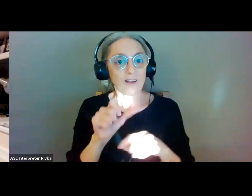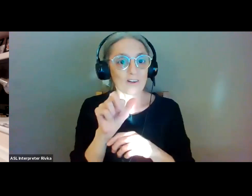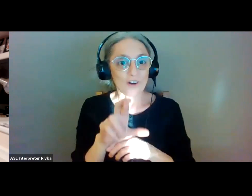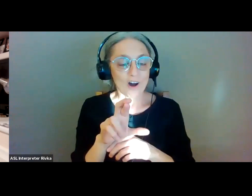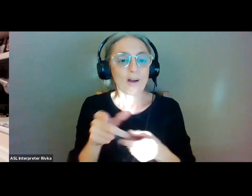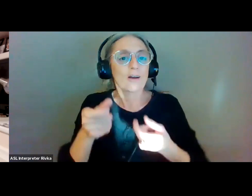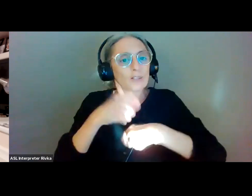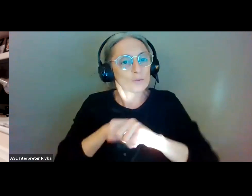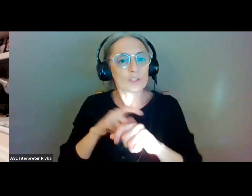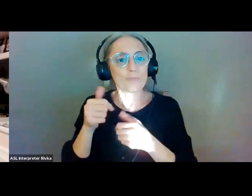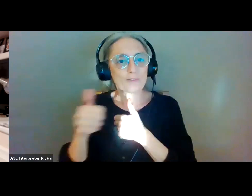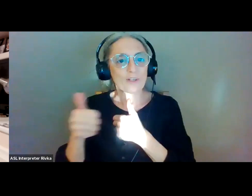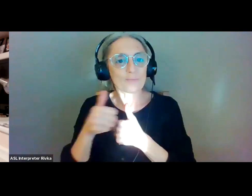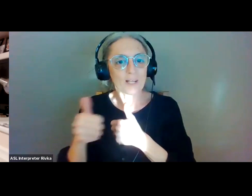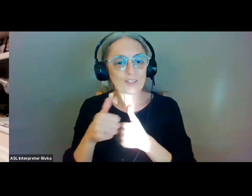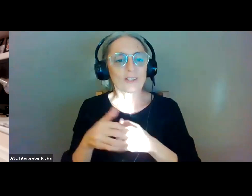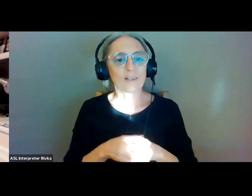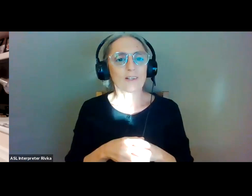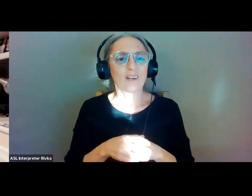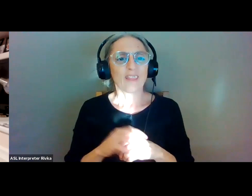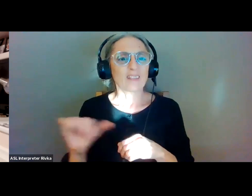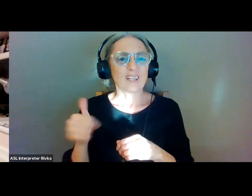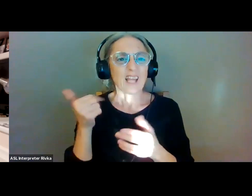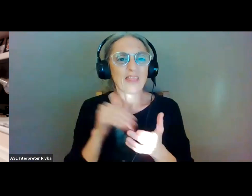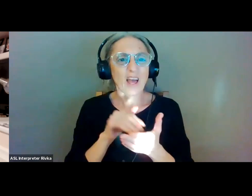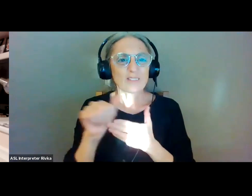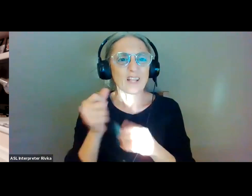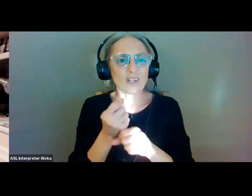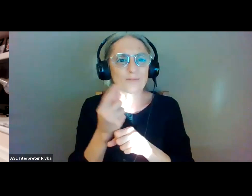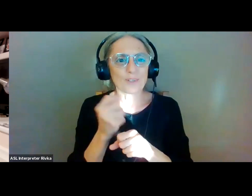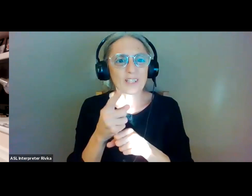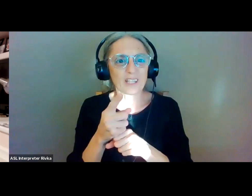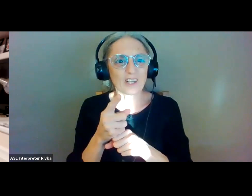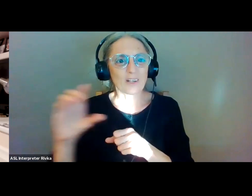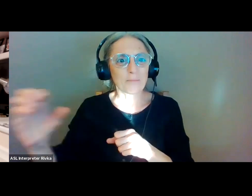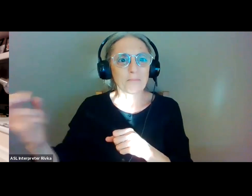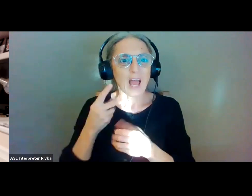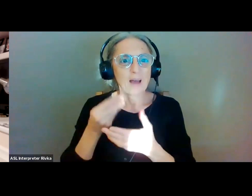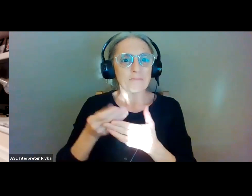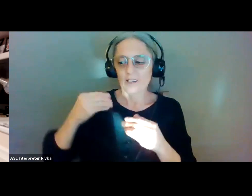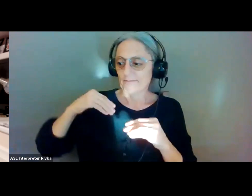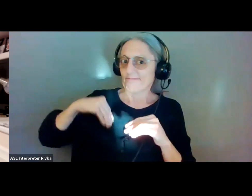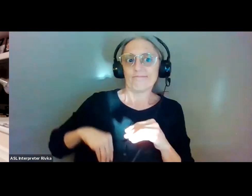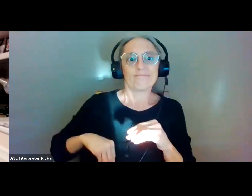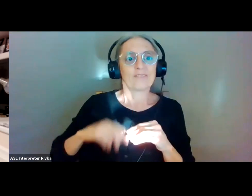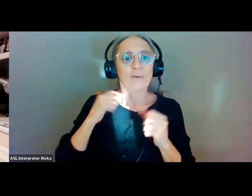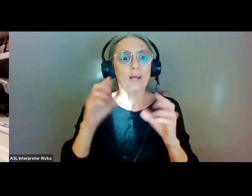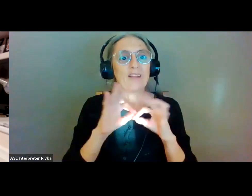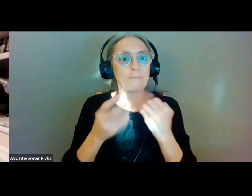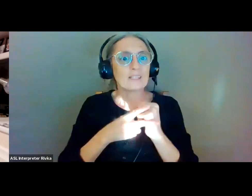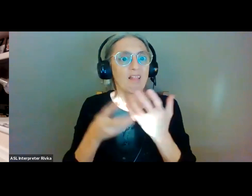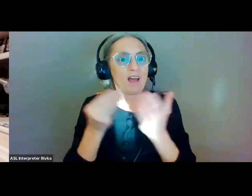um so that is like that would be like ten thousand dollars a year back in the pockets of a lot of families